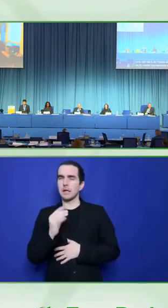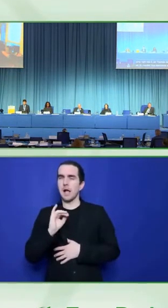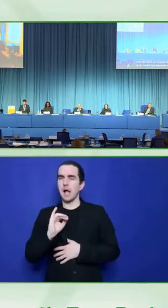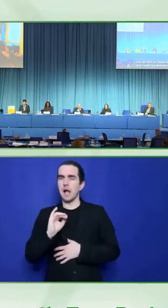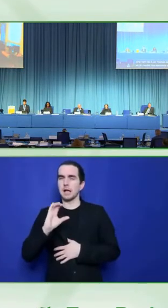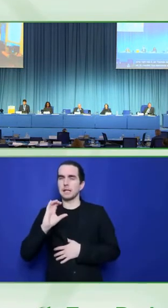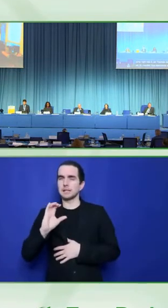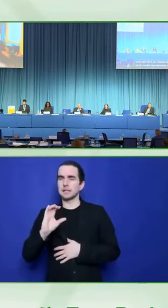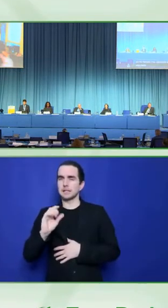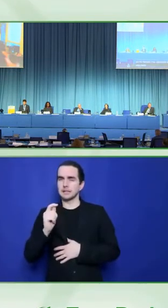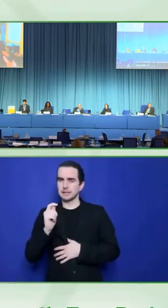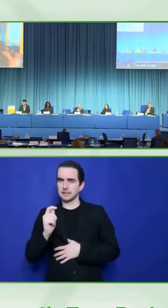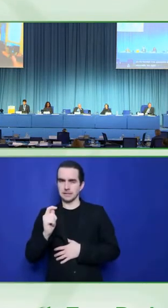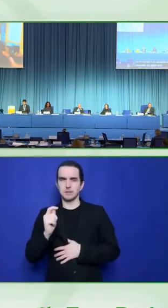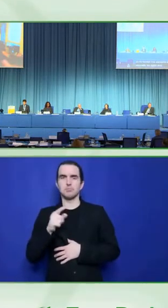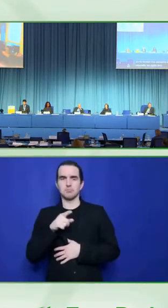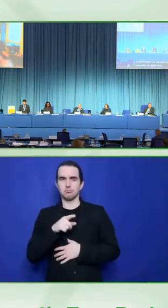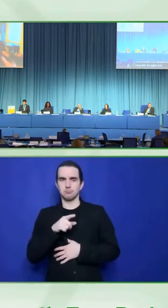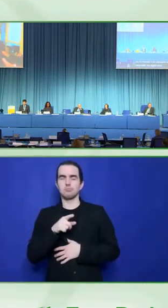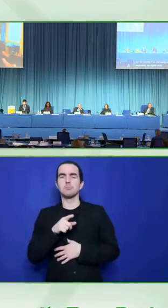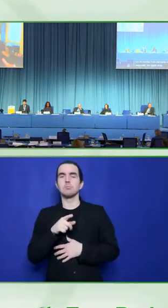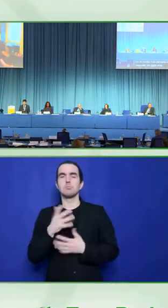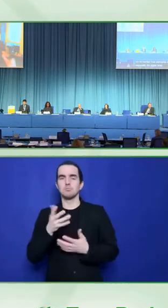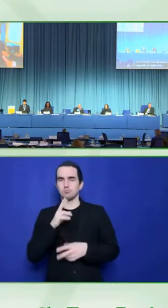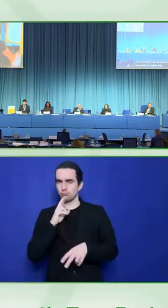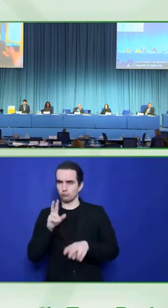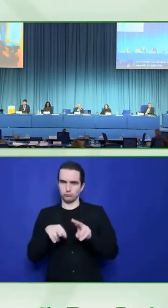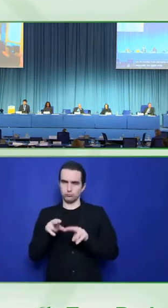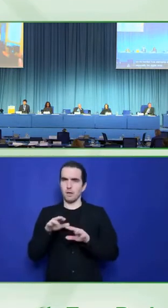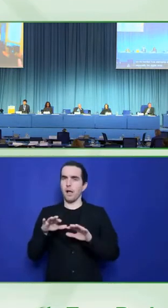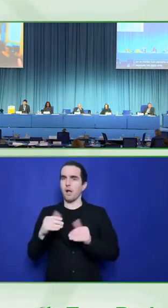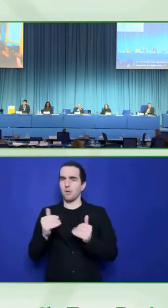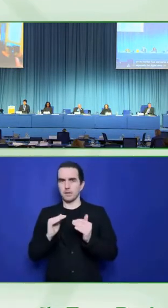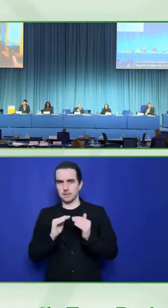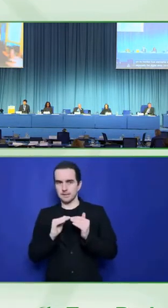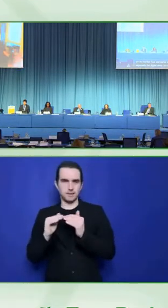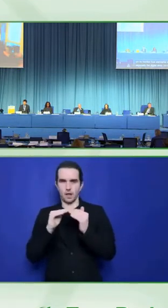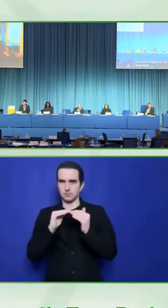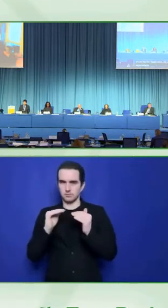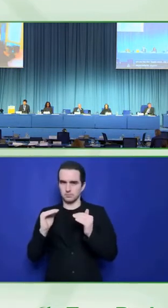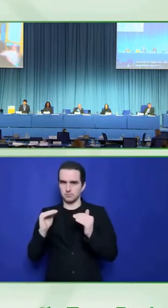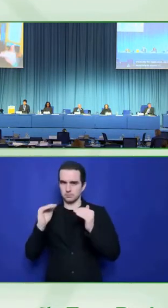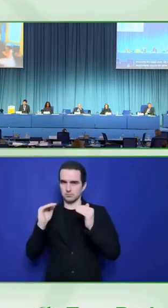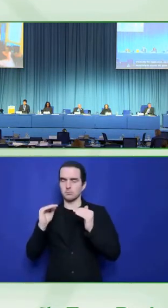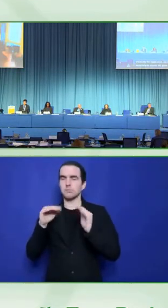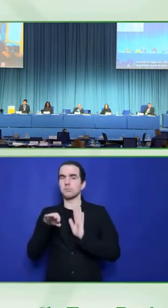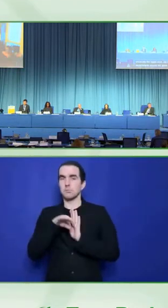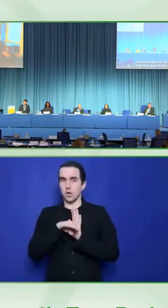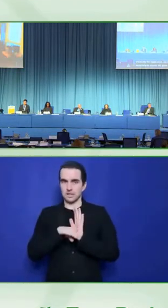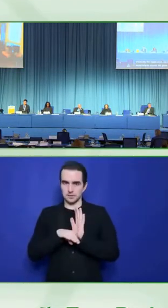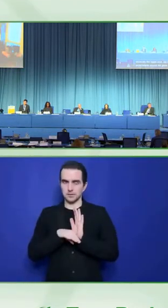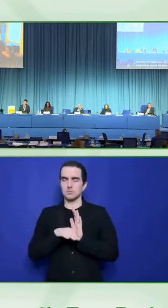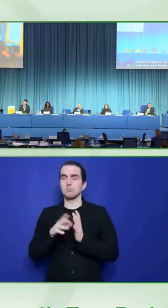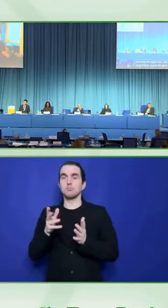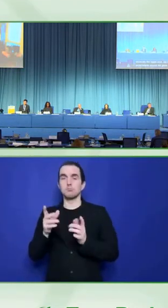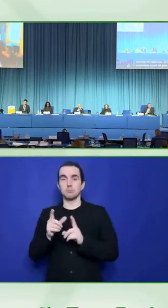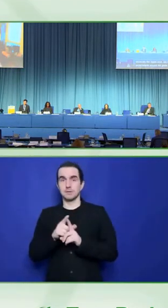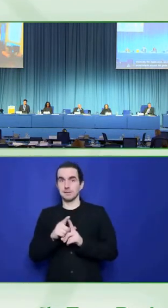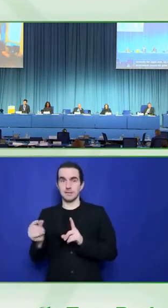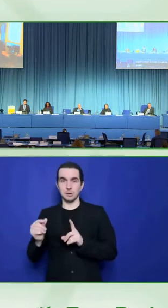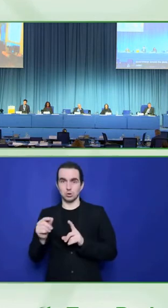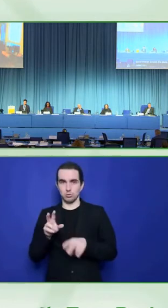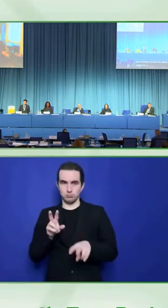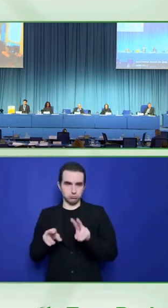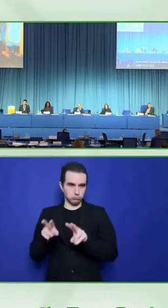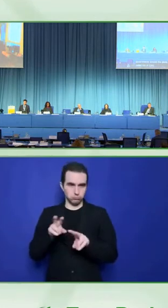globe. And it's something we call the Dale Index, which is somewhat of a report card from advocates around the globe. So, if you